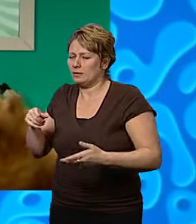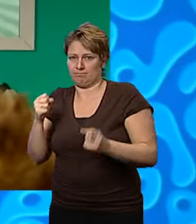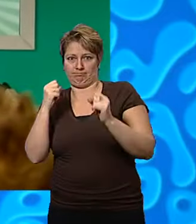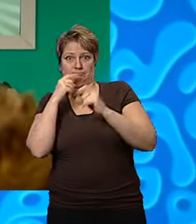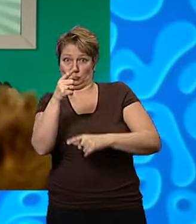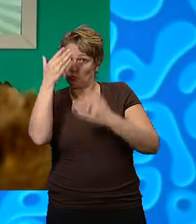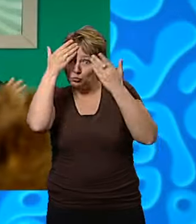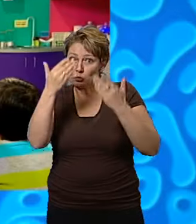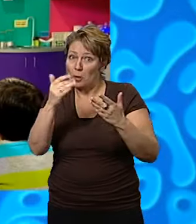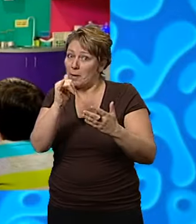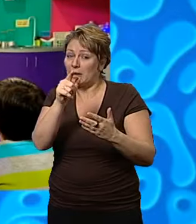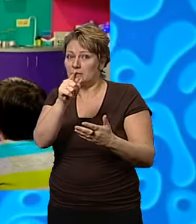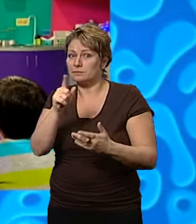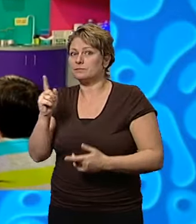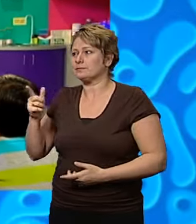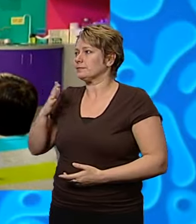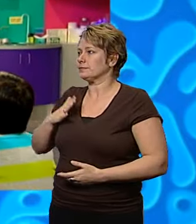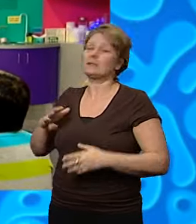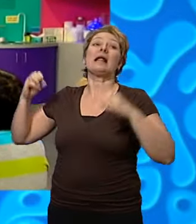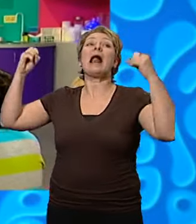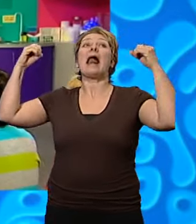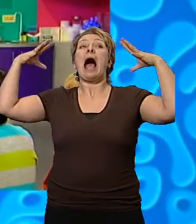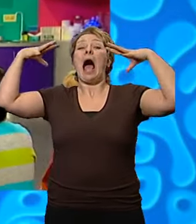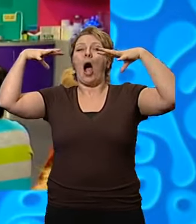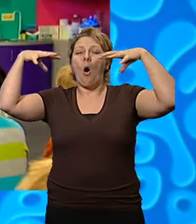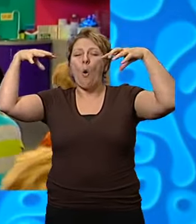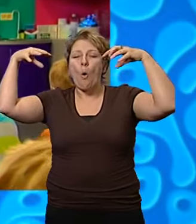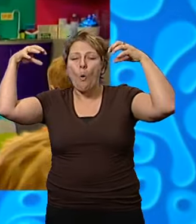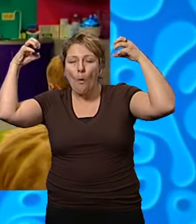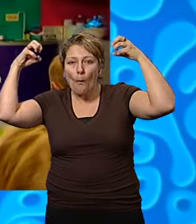not know about scorpions. for this, I'll need the lights dimmed, please.